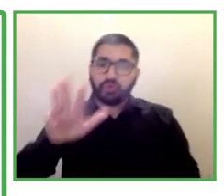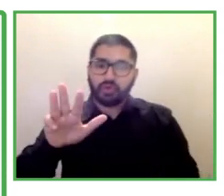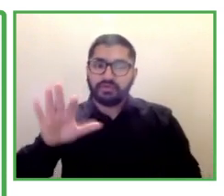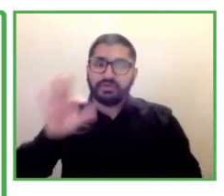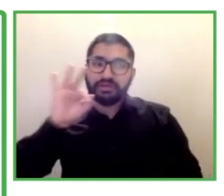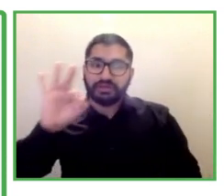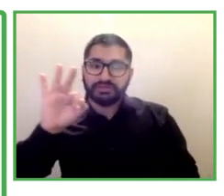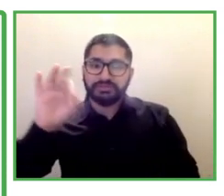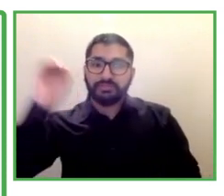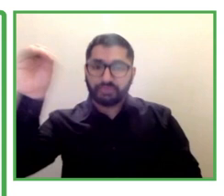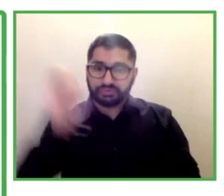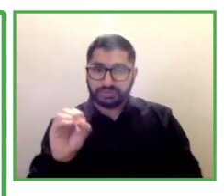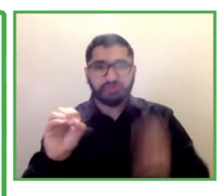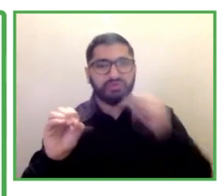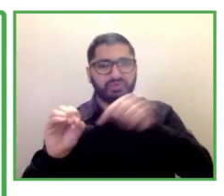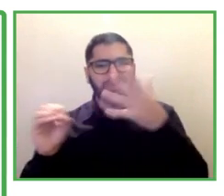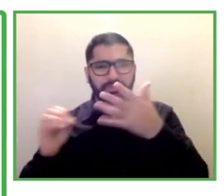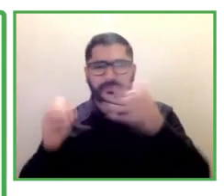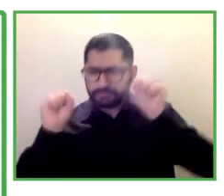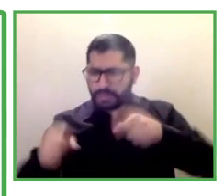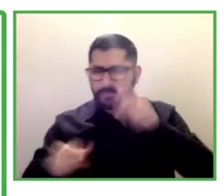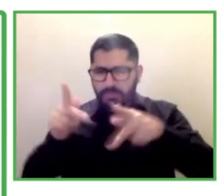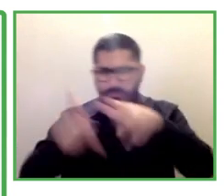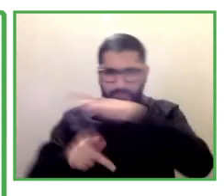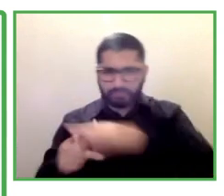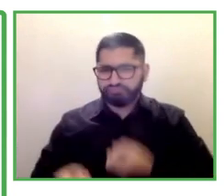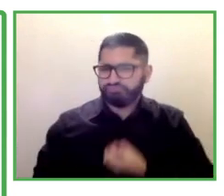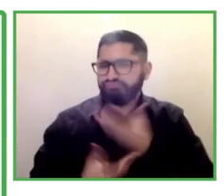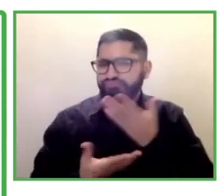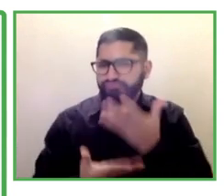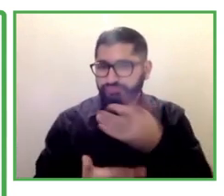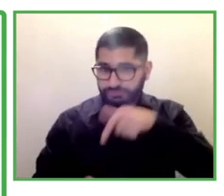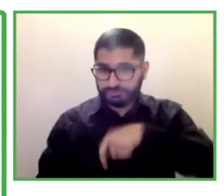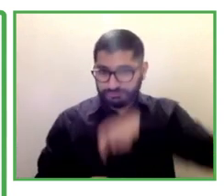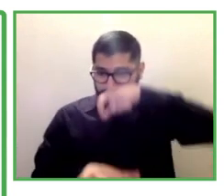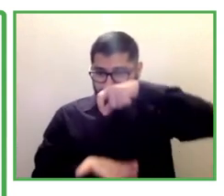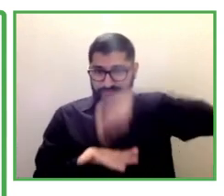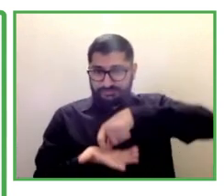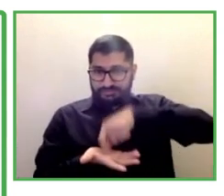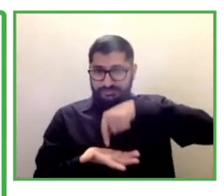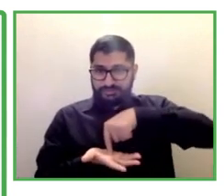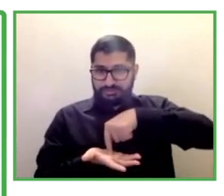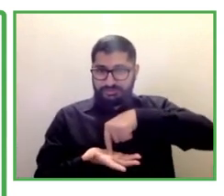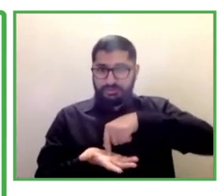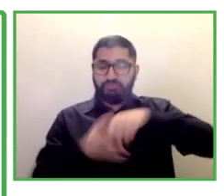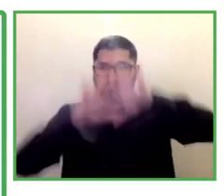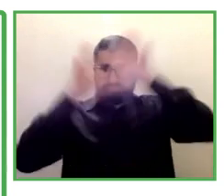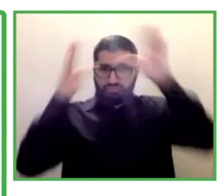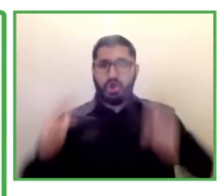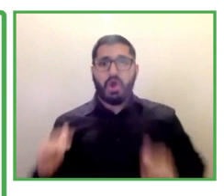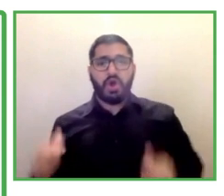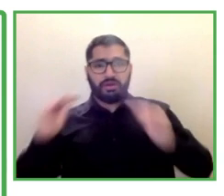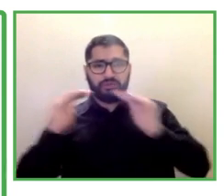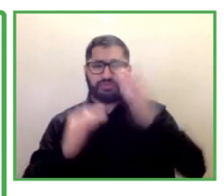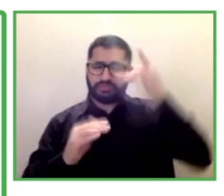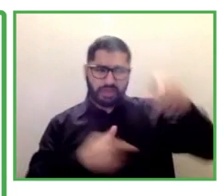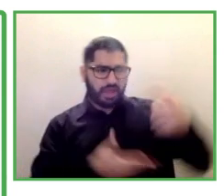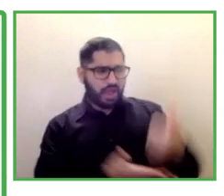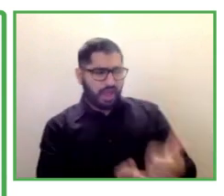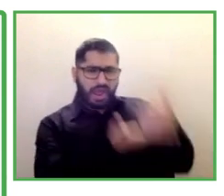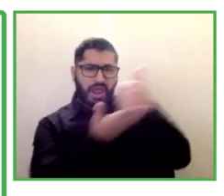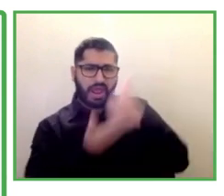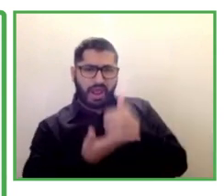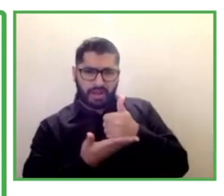agreed uh that they were more confident about managing or supporting a team member with disability after completing the program um and